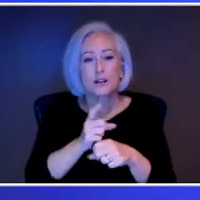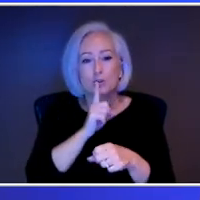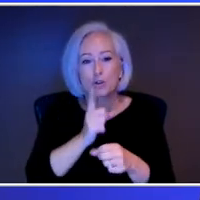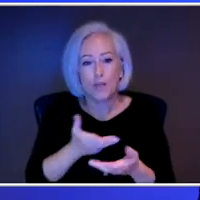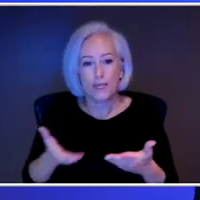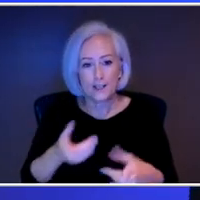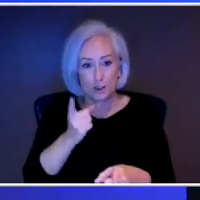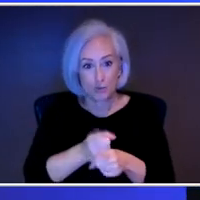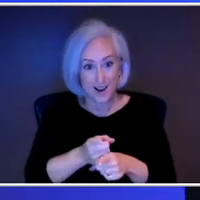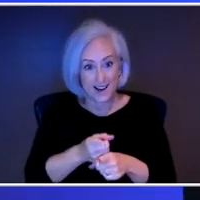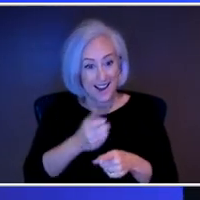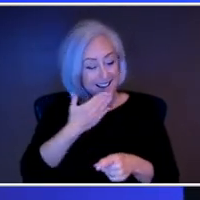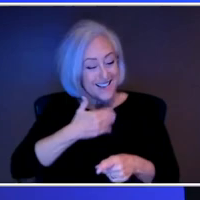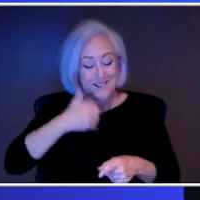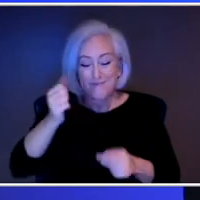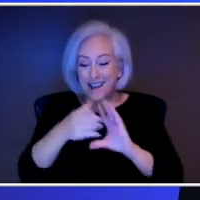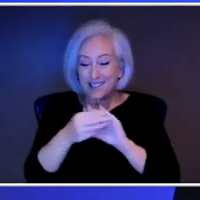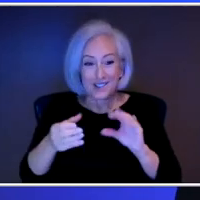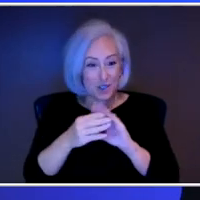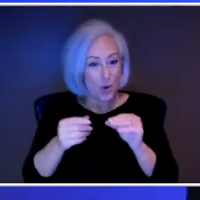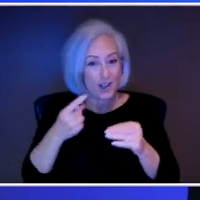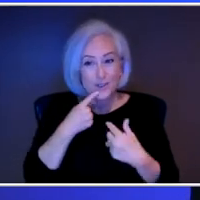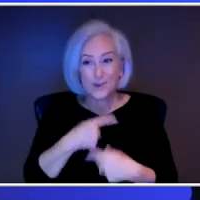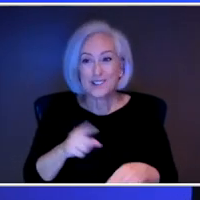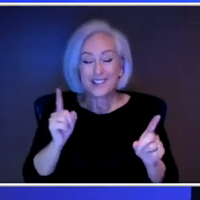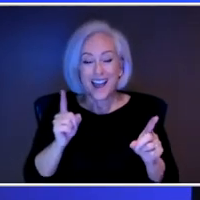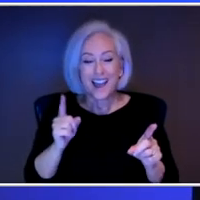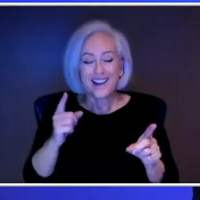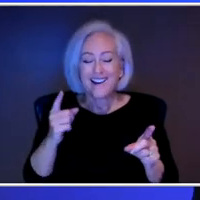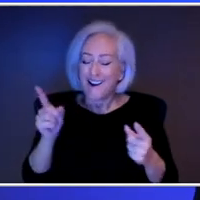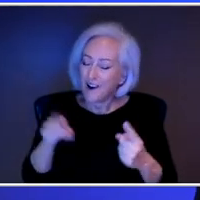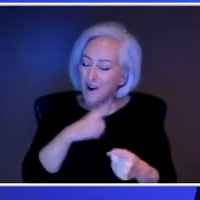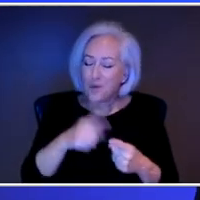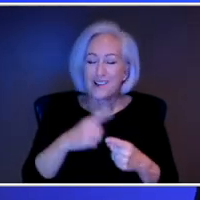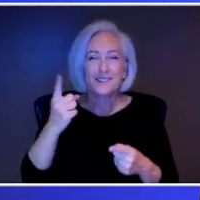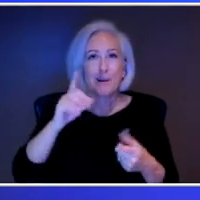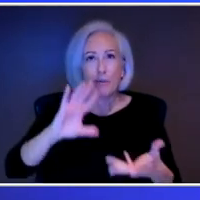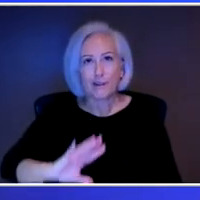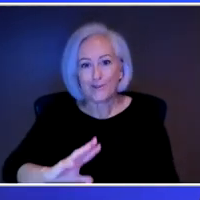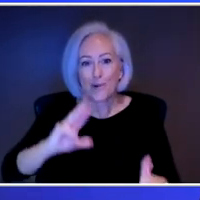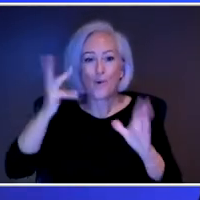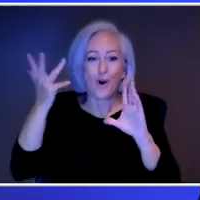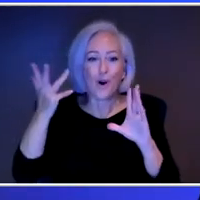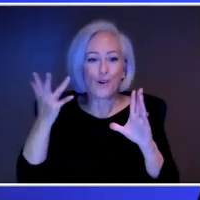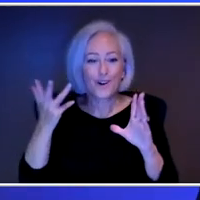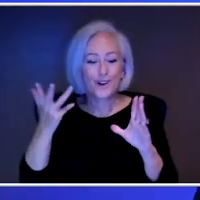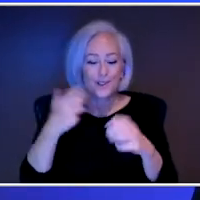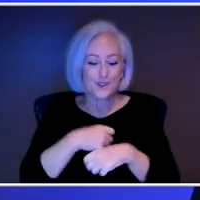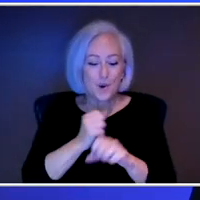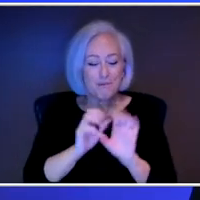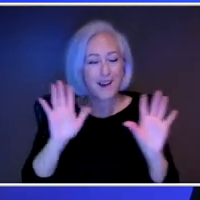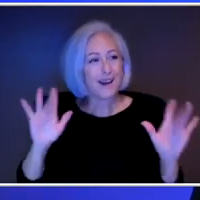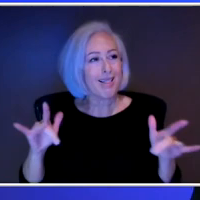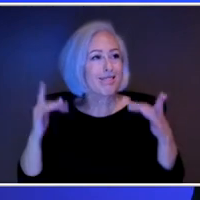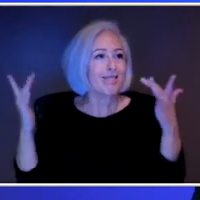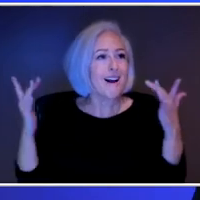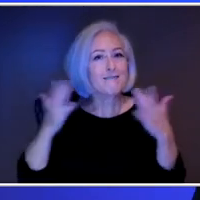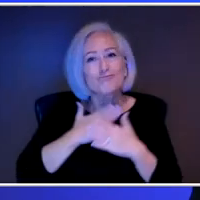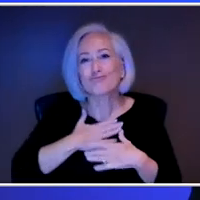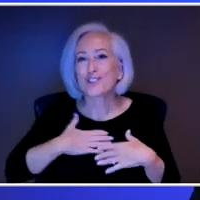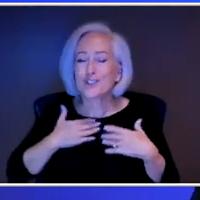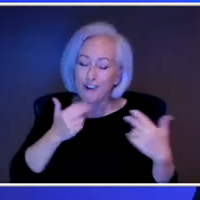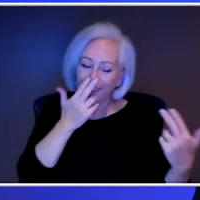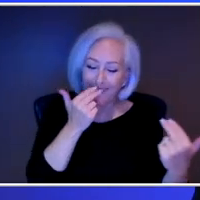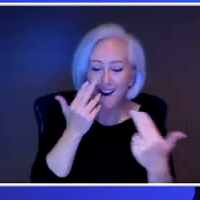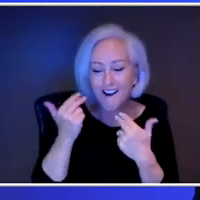times when things went absolutely haywire and wrong. And so being able to make light of that and share it with your family and friends is really the best. And that's what it's all